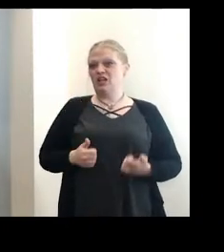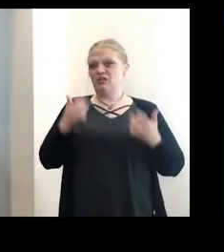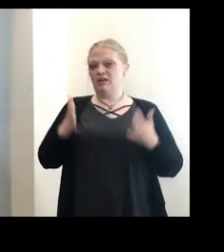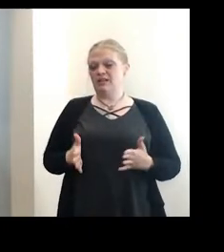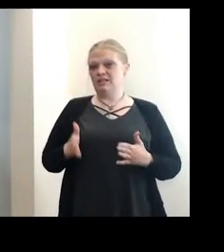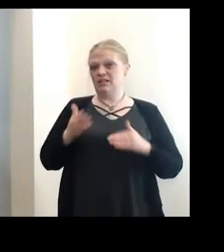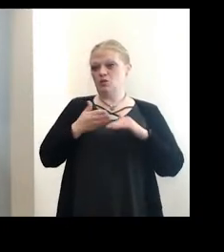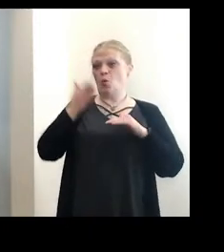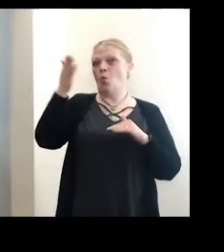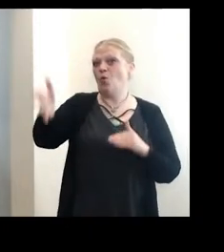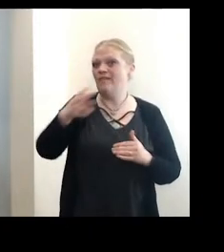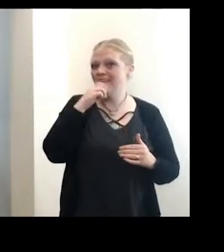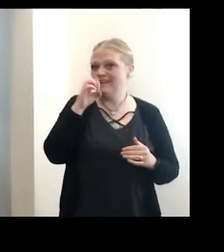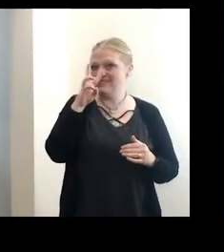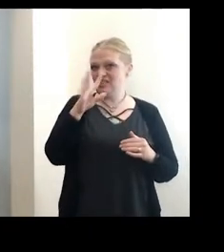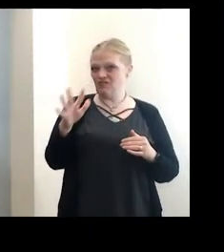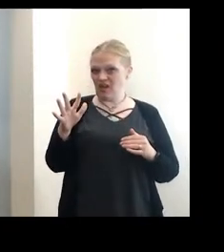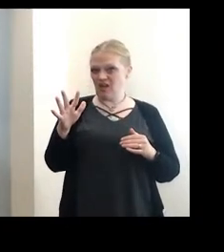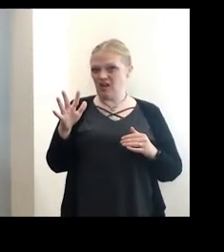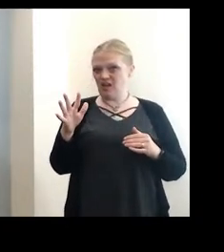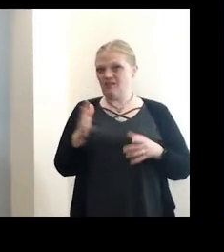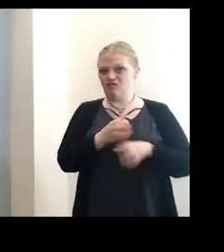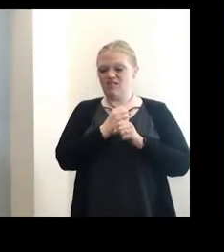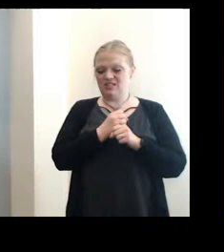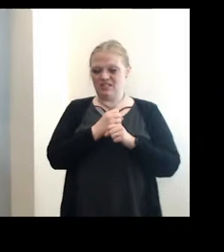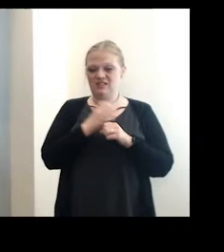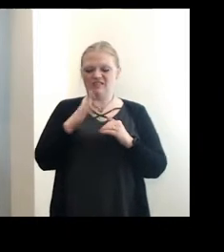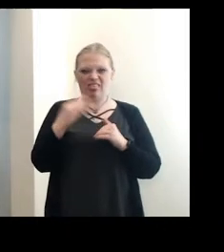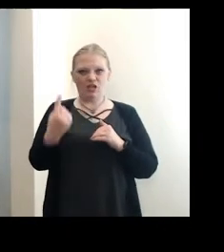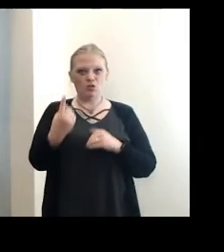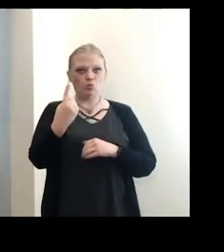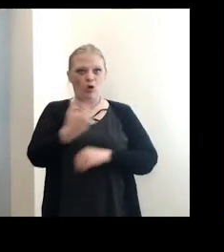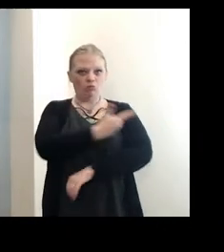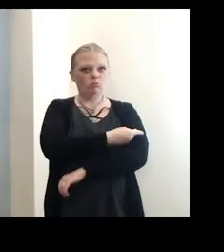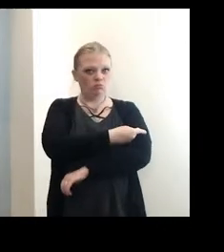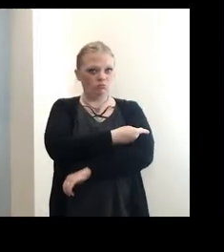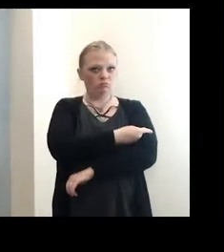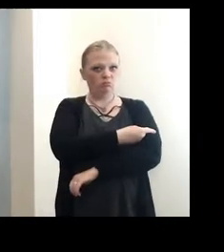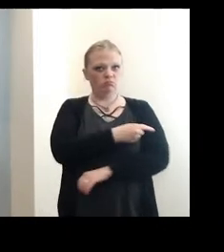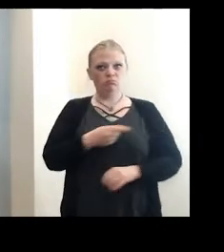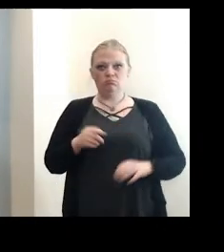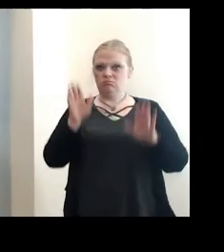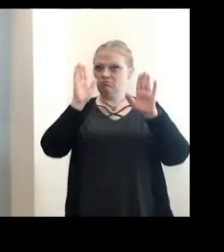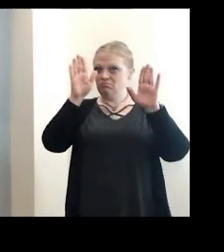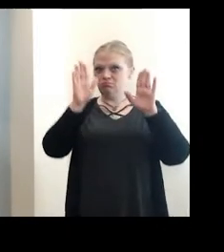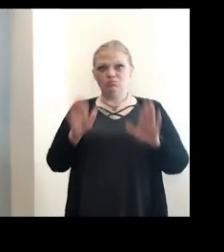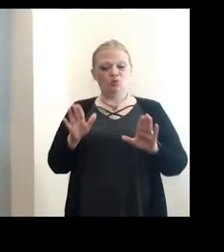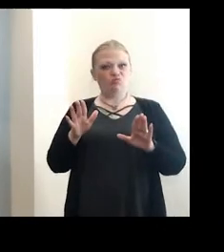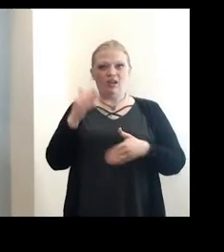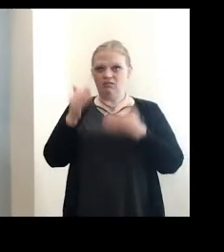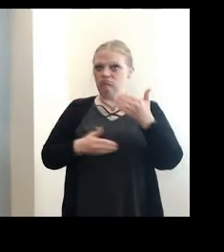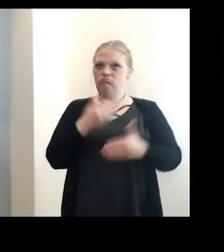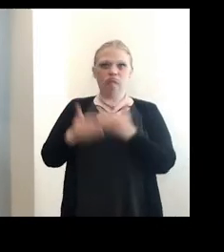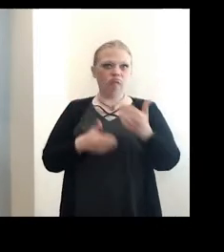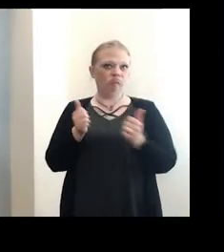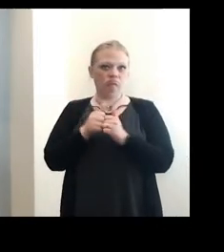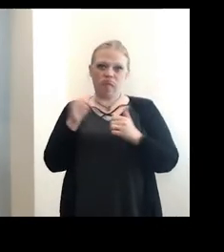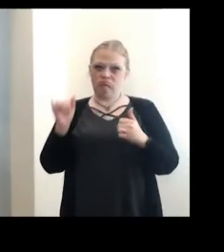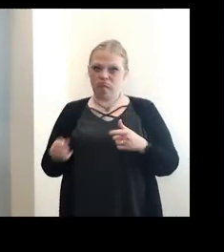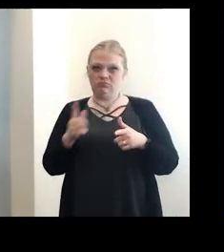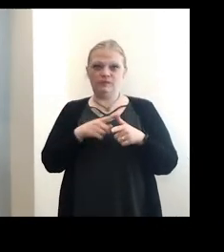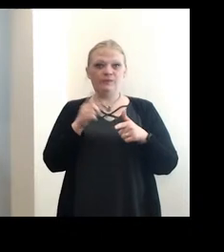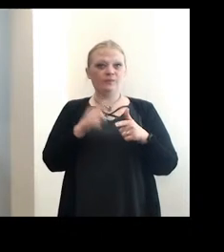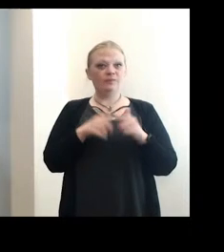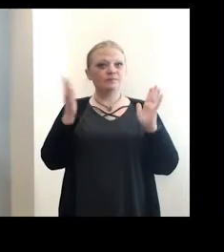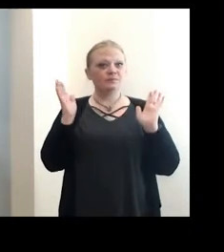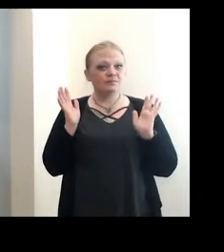over the age of 65 have received at least one dose of COVID-19. So we're making grit headway on that. And then we want to call